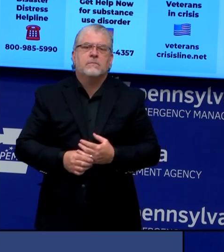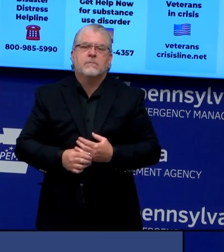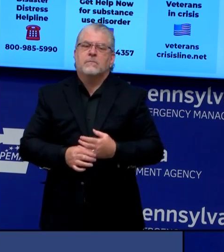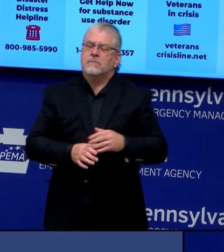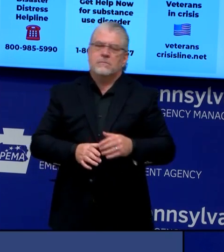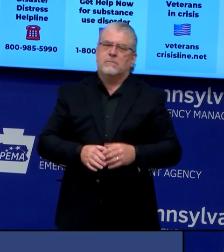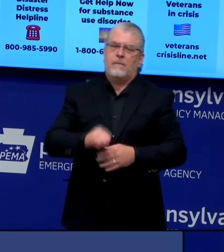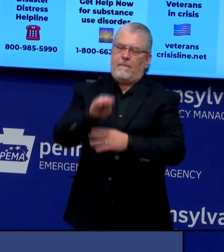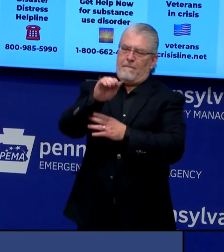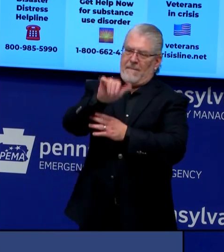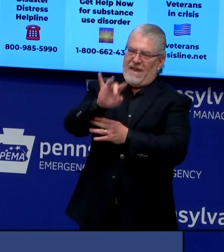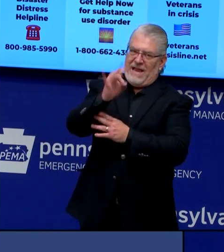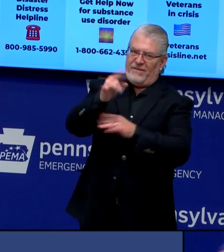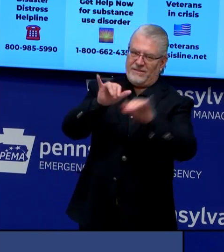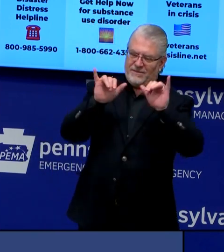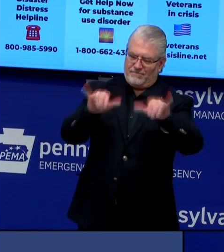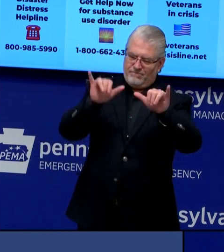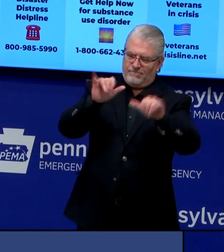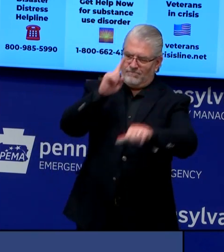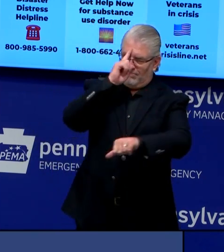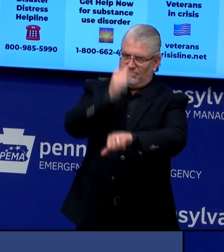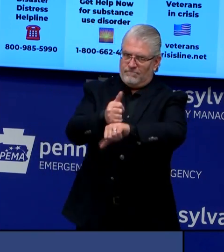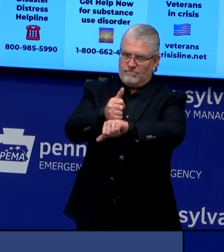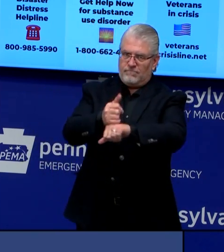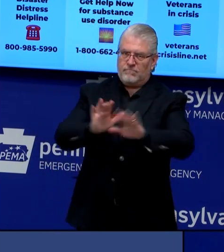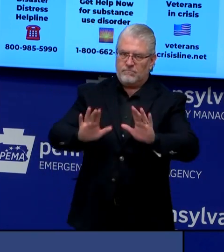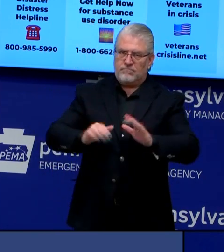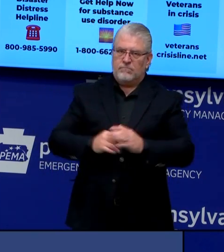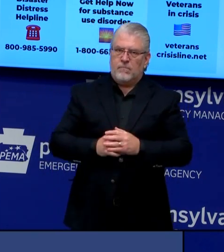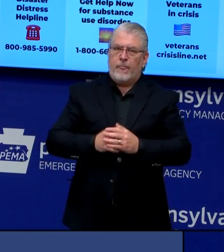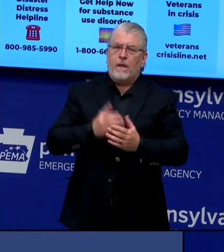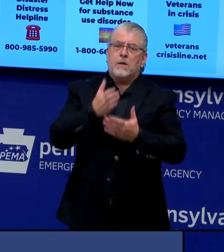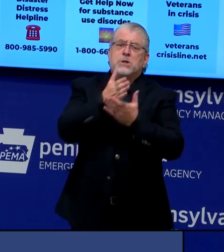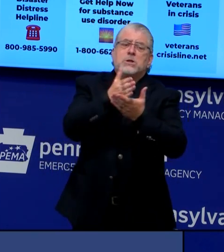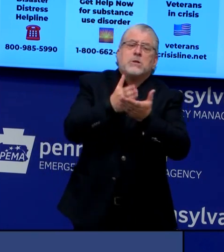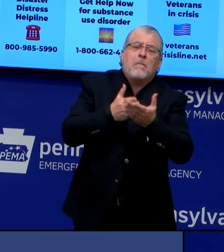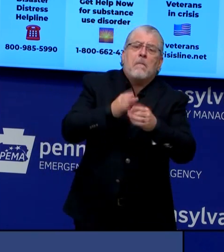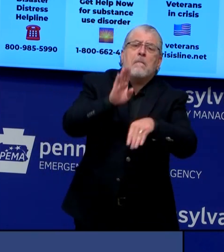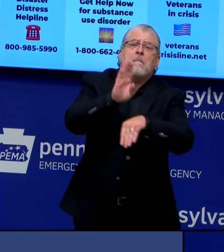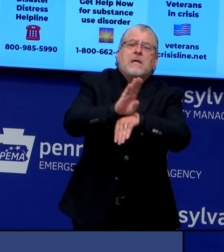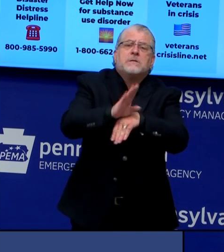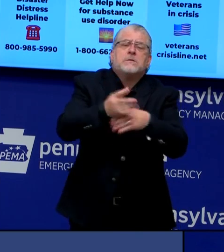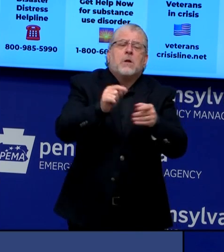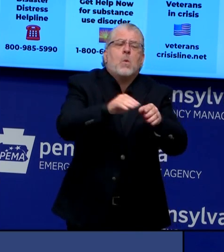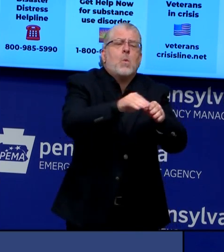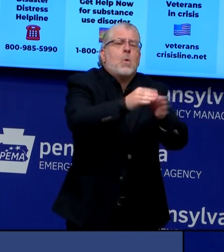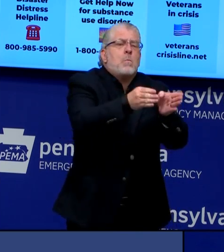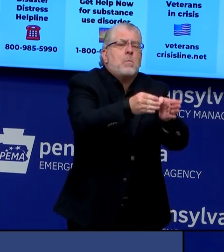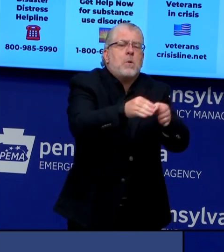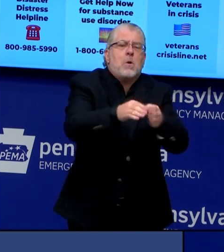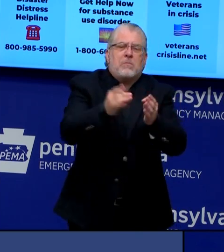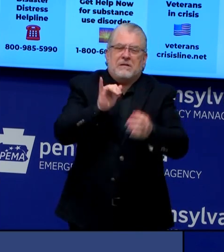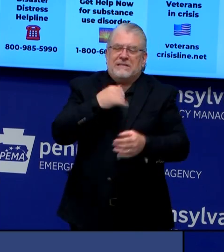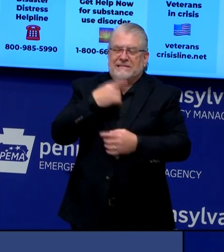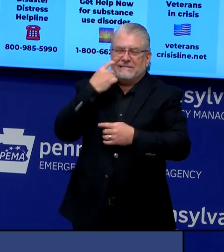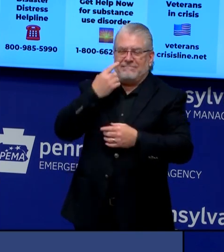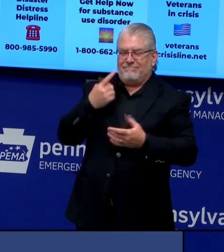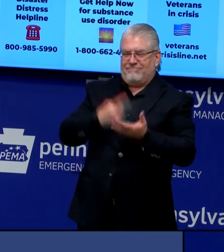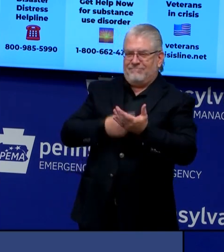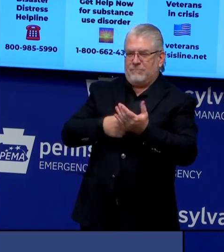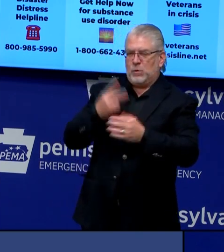start the reopening process. Again, some sectors are already beginning to open, and I mentioned that just two nights ago.